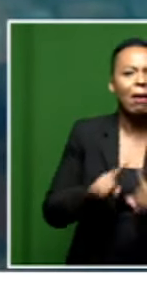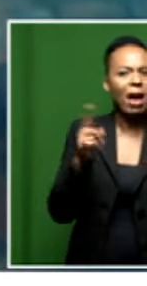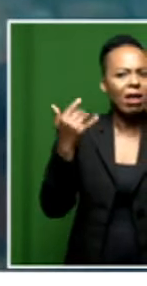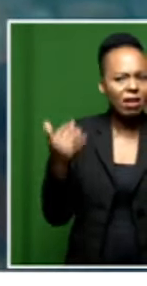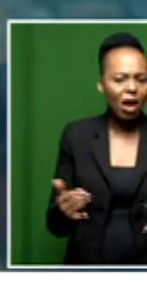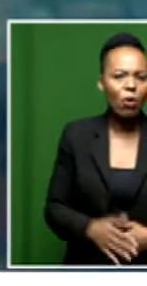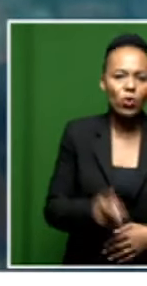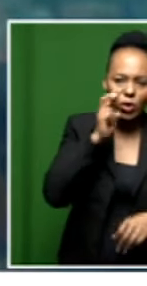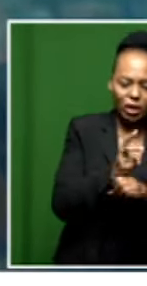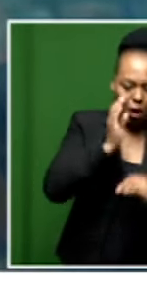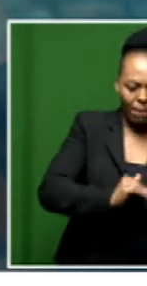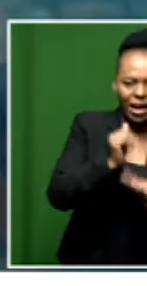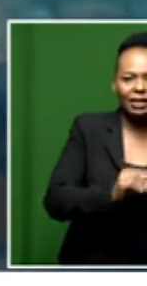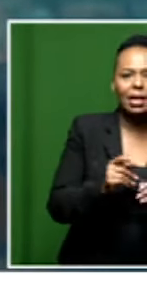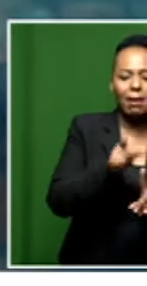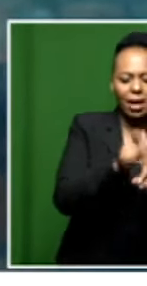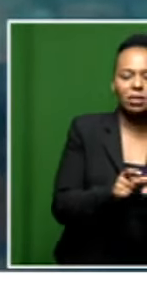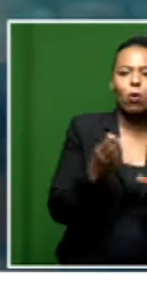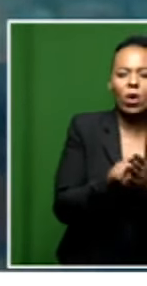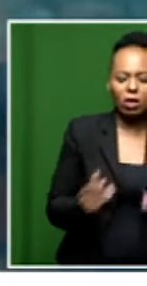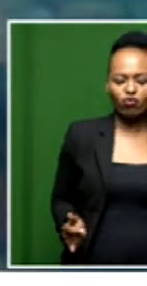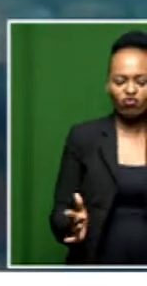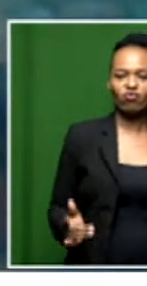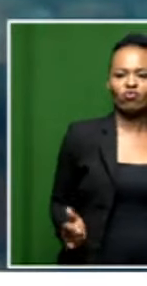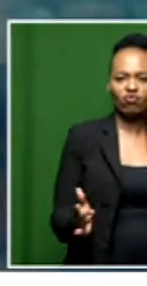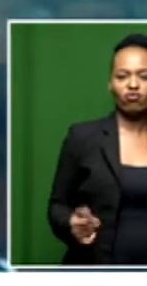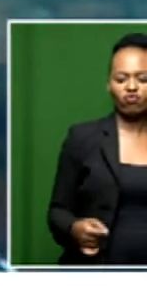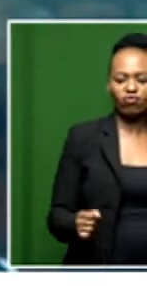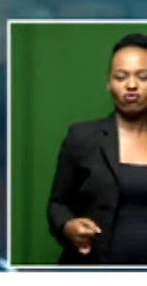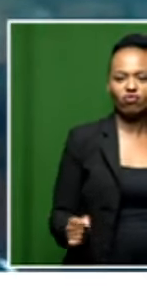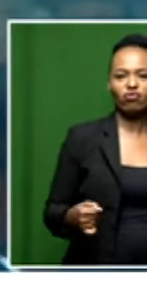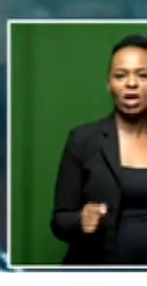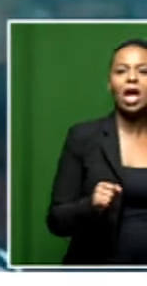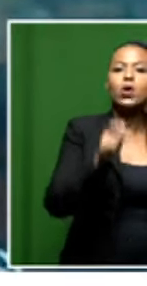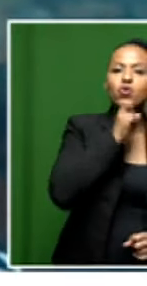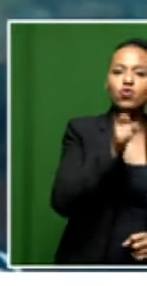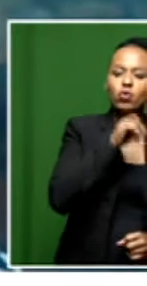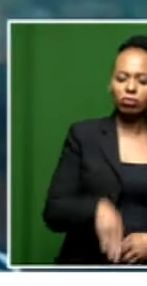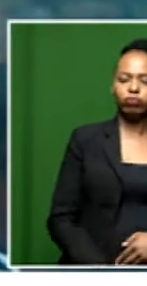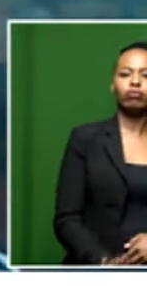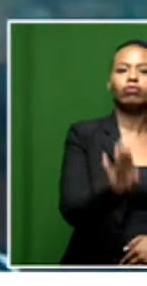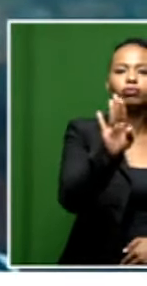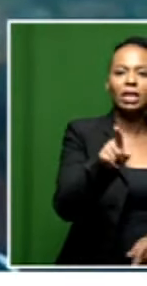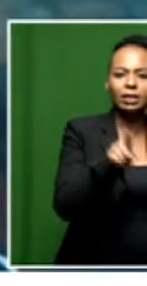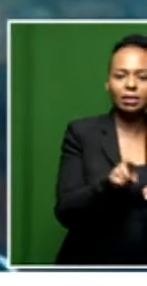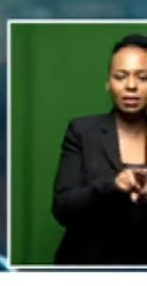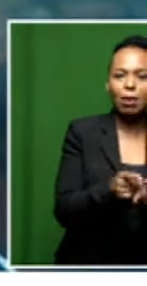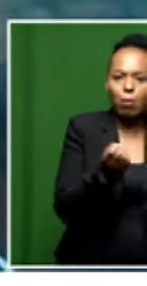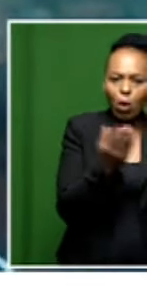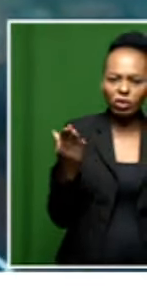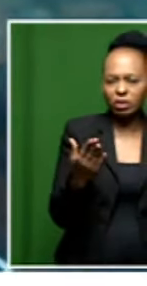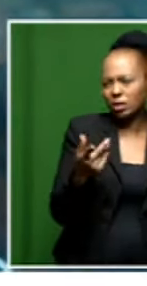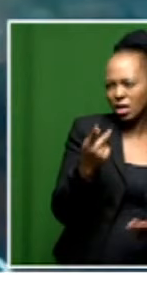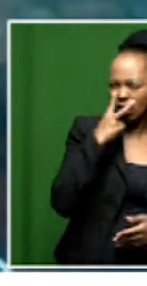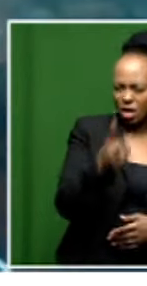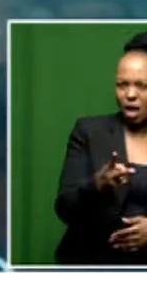somebody with a wheelchair will be able to walk around, will be able also to use a loo. And most of the time, when you